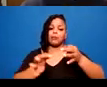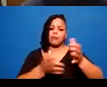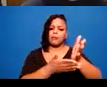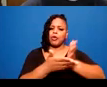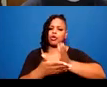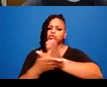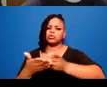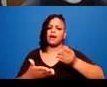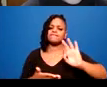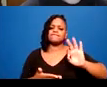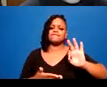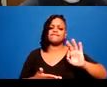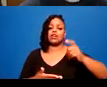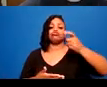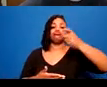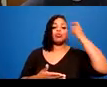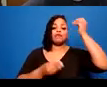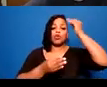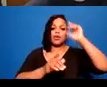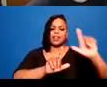it to disability justice.